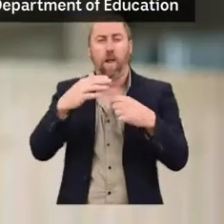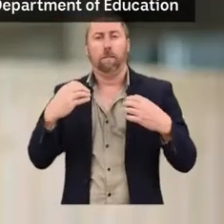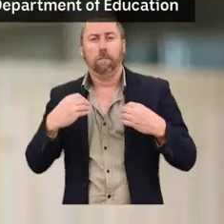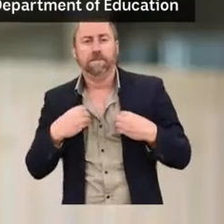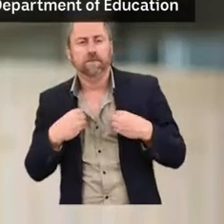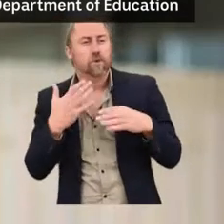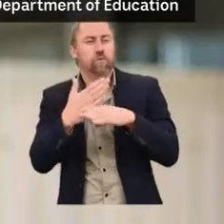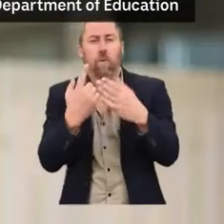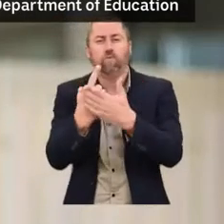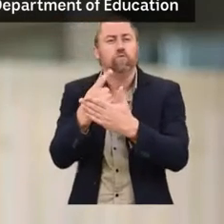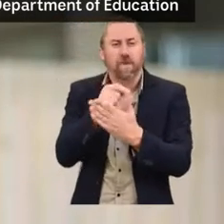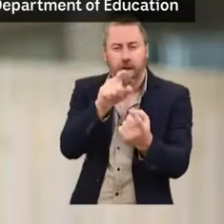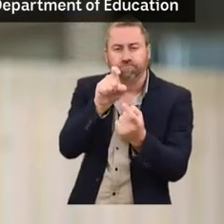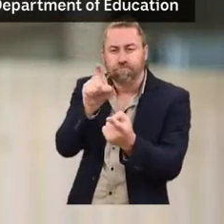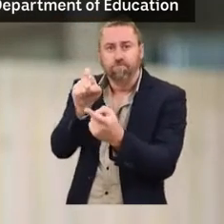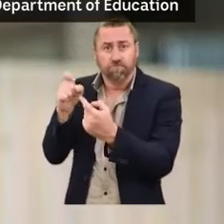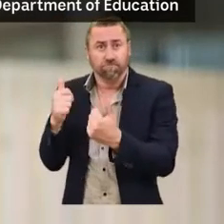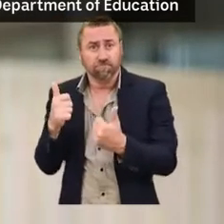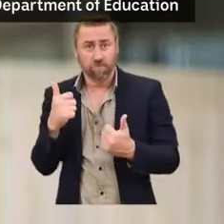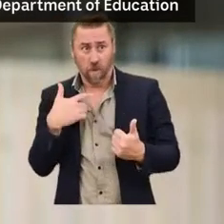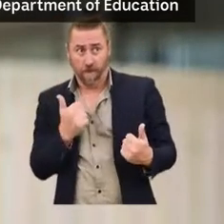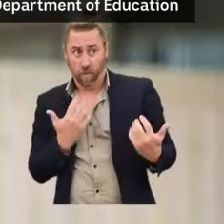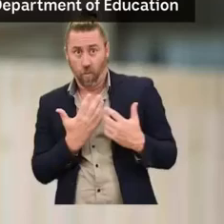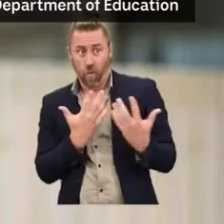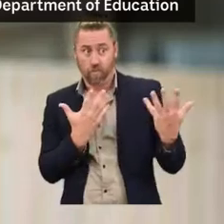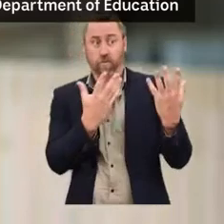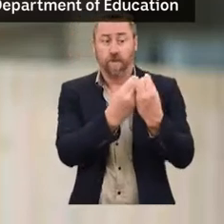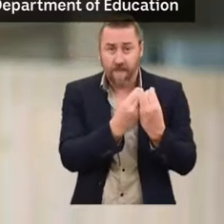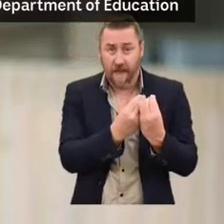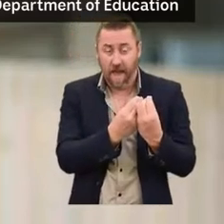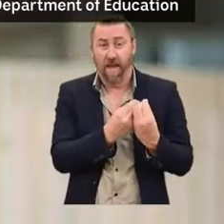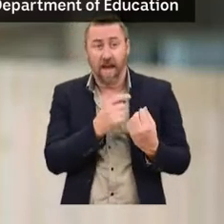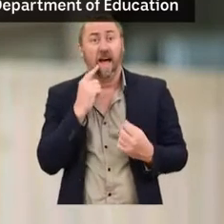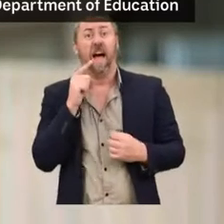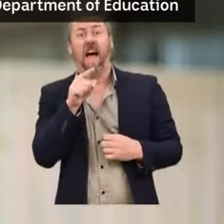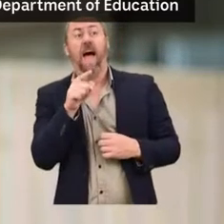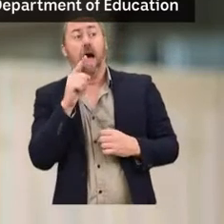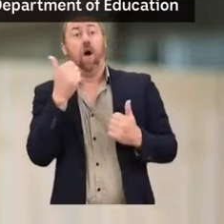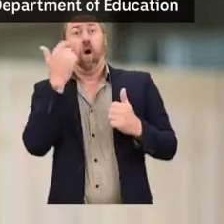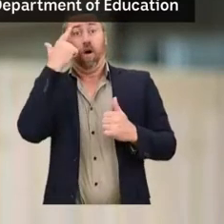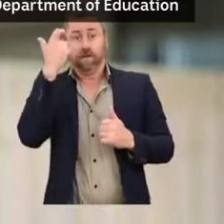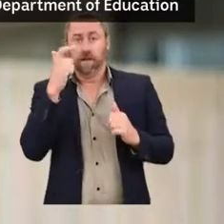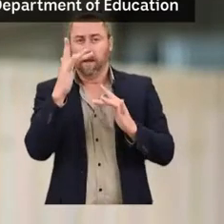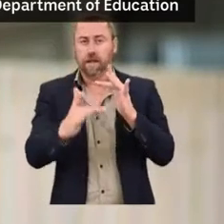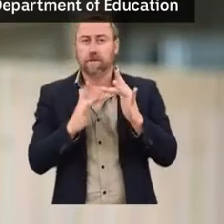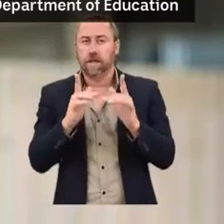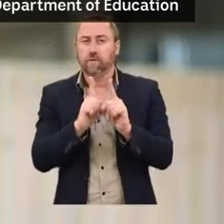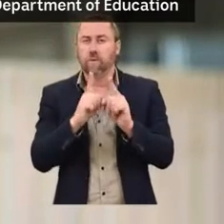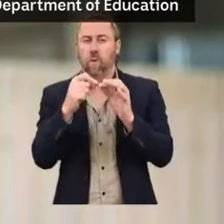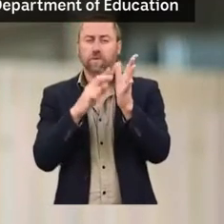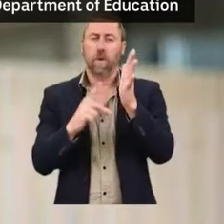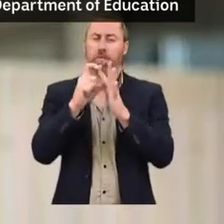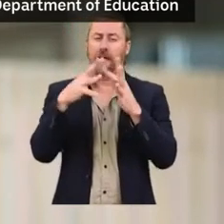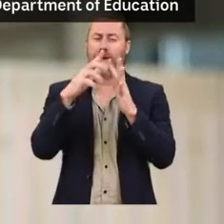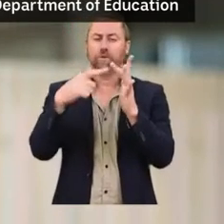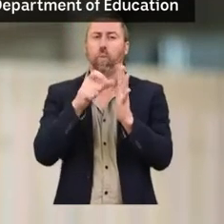There are other exciting opportunities playing out in our commitment development to upgrade bandwidth across the state. Closing the digital